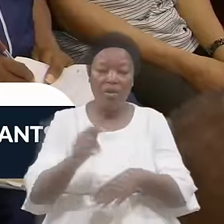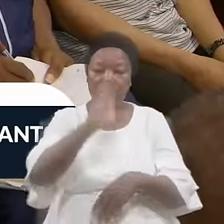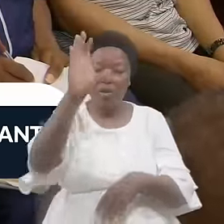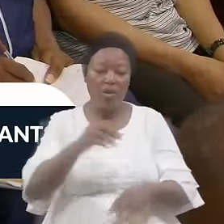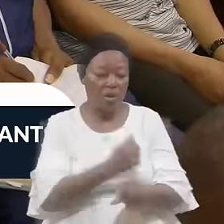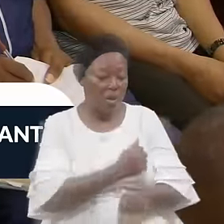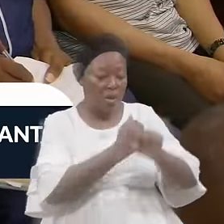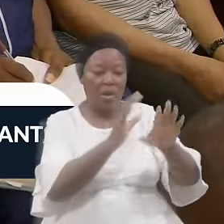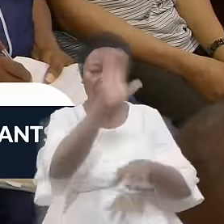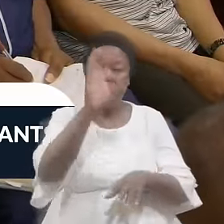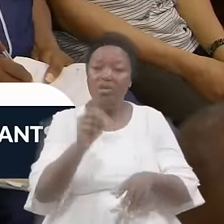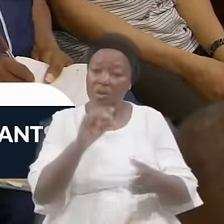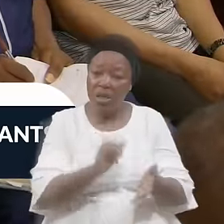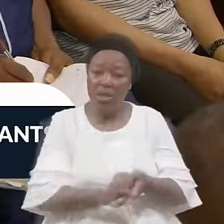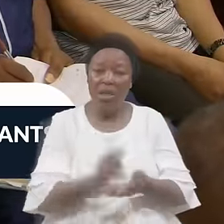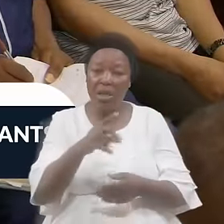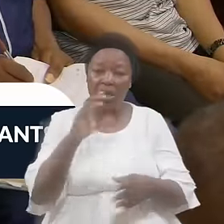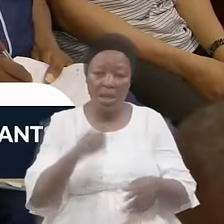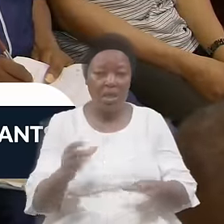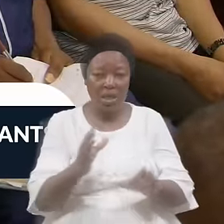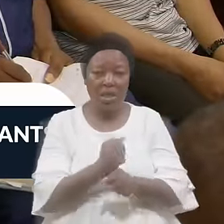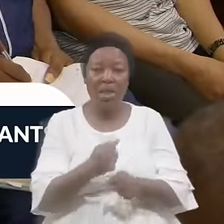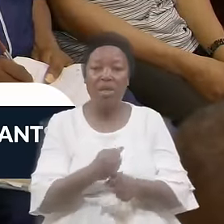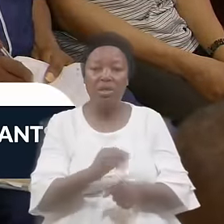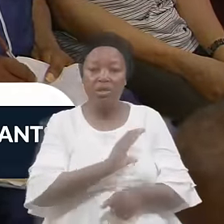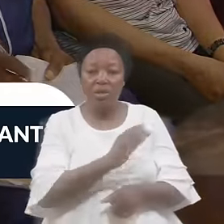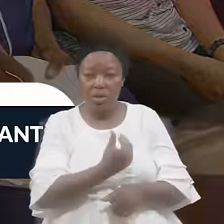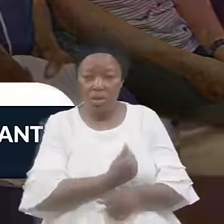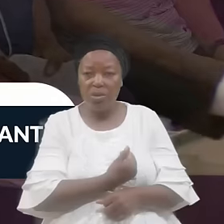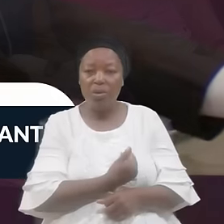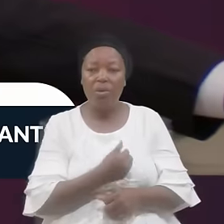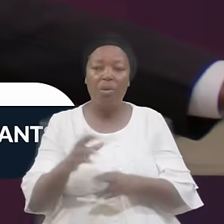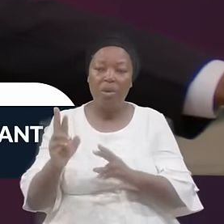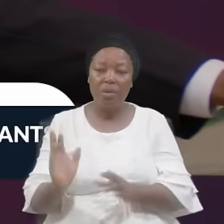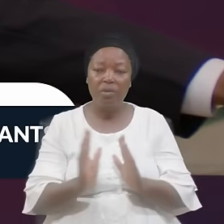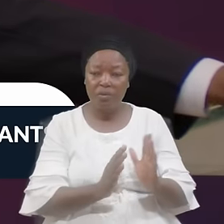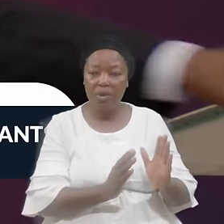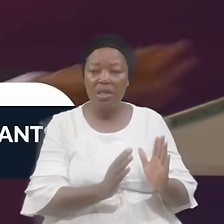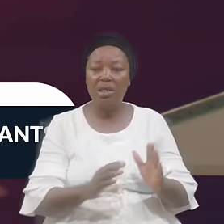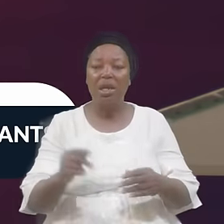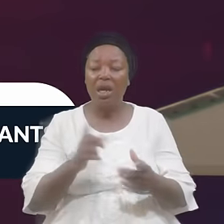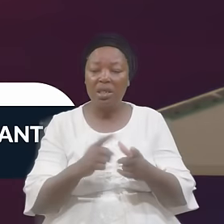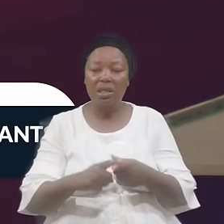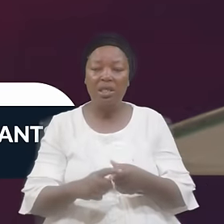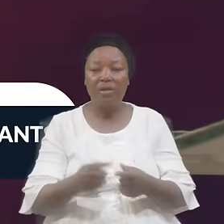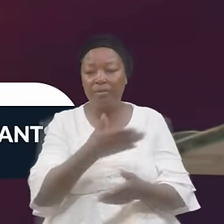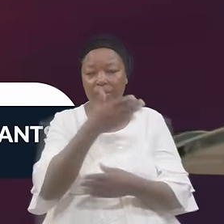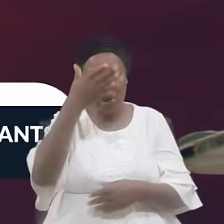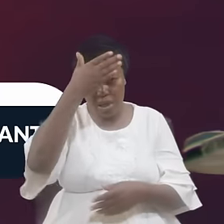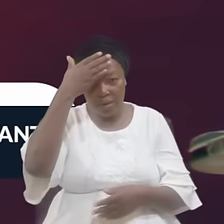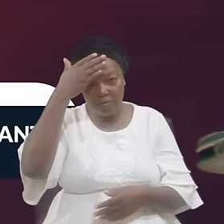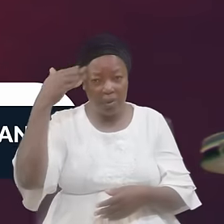To Get Souls Repenting And Souls Confessing And Souls Forsaking Their Sins And Souls Being